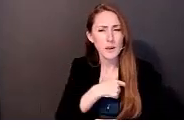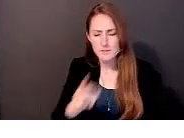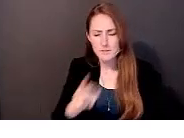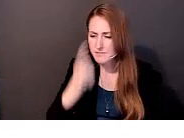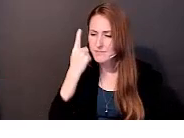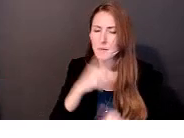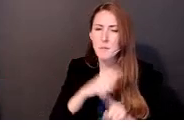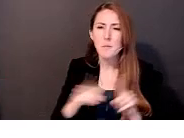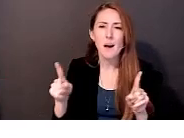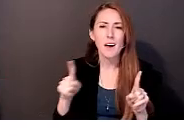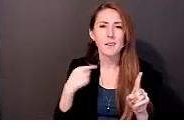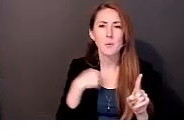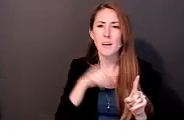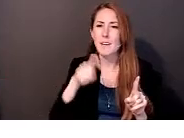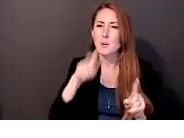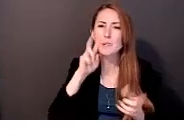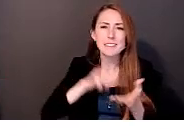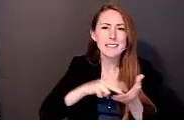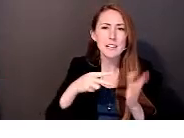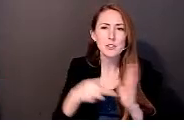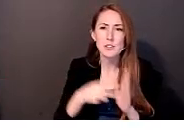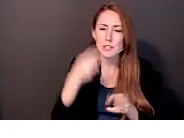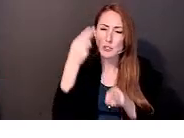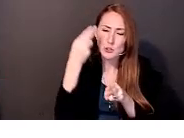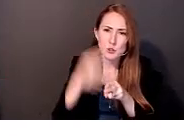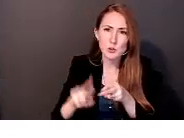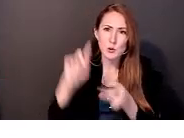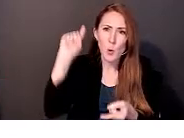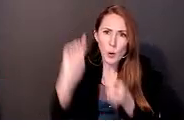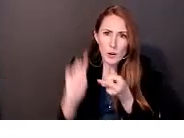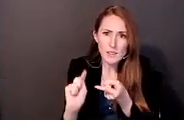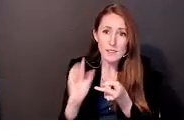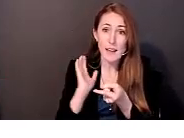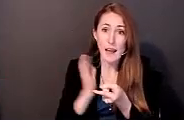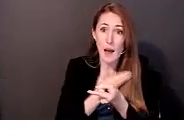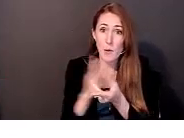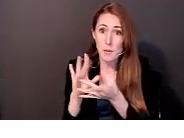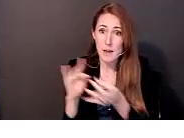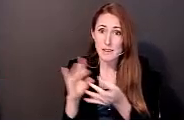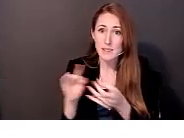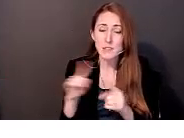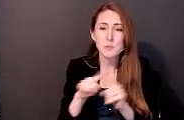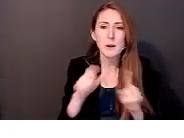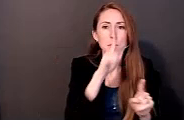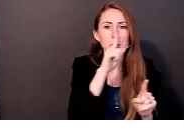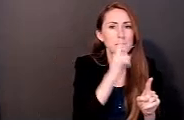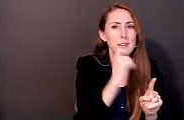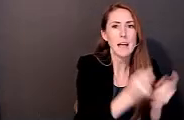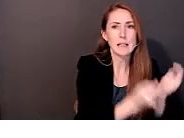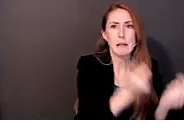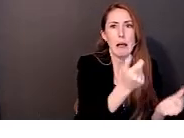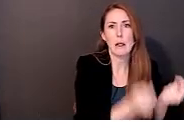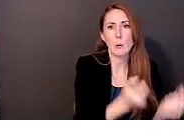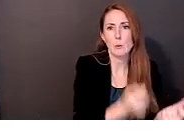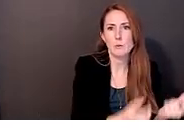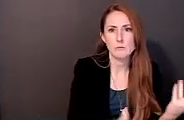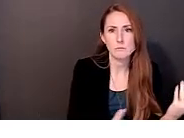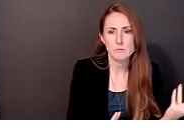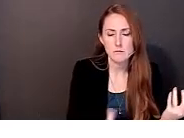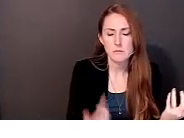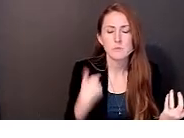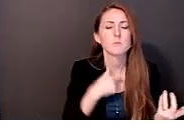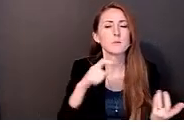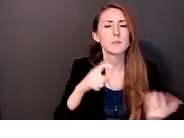matter of intentionally shortening our message while not diluting it. Secondly, we need to carefully consider the